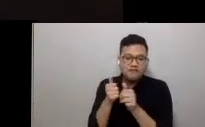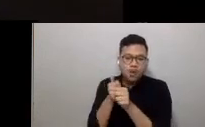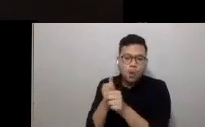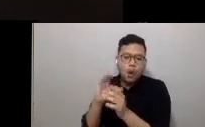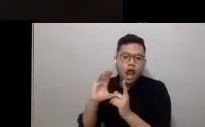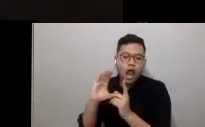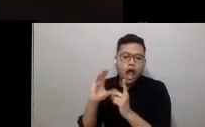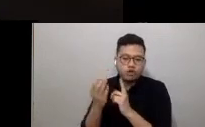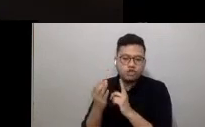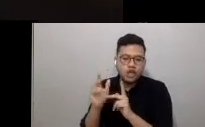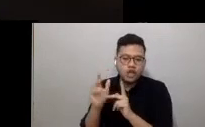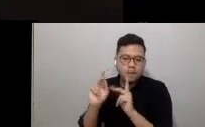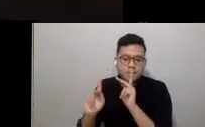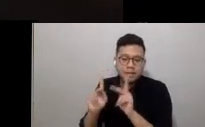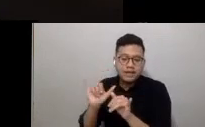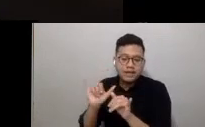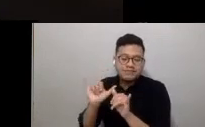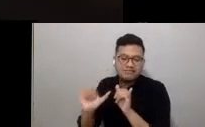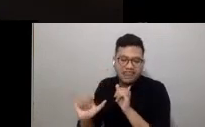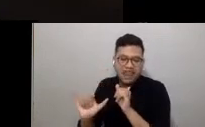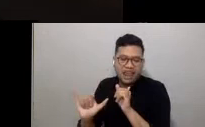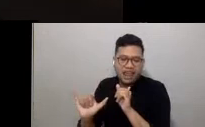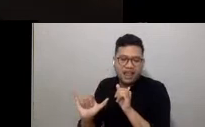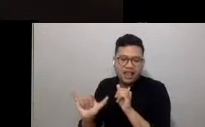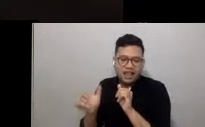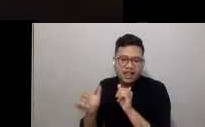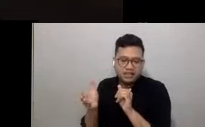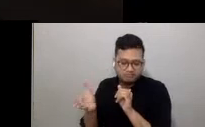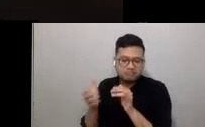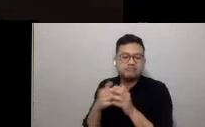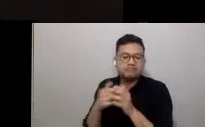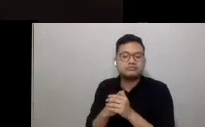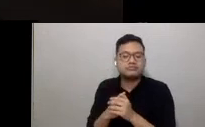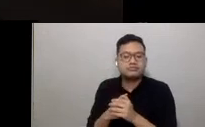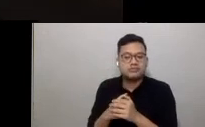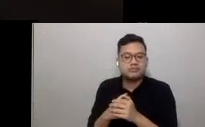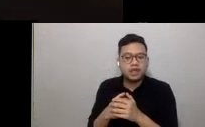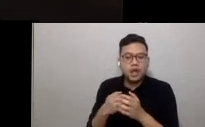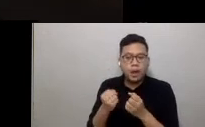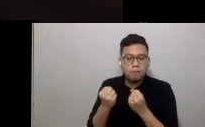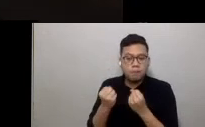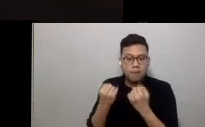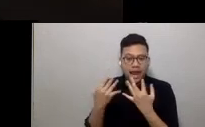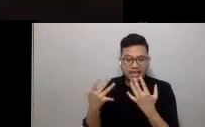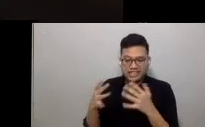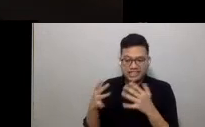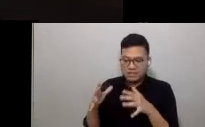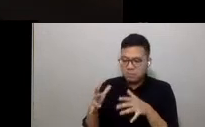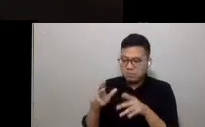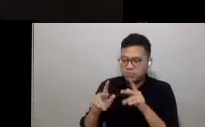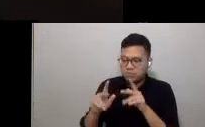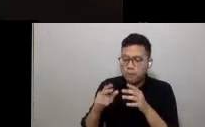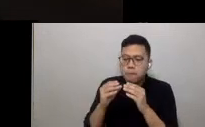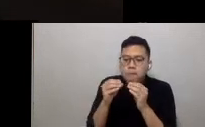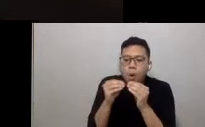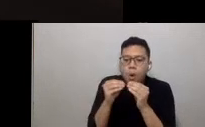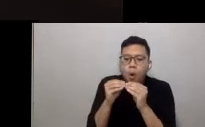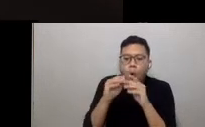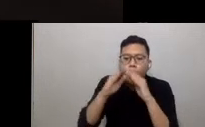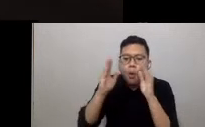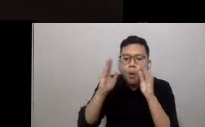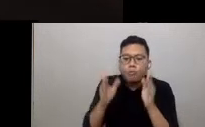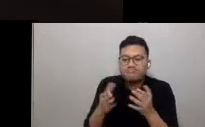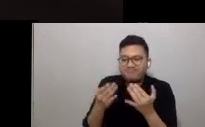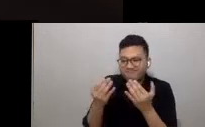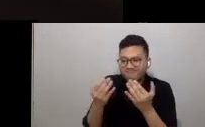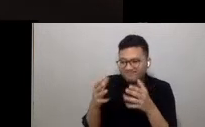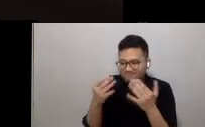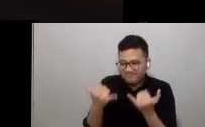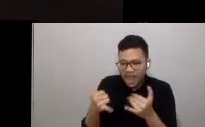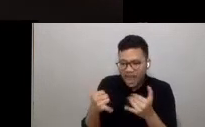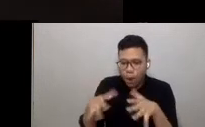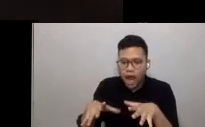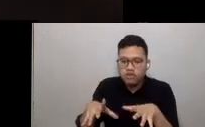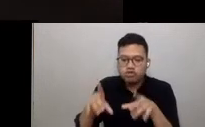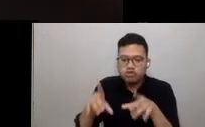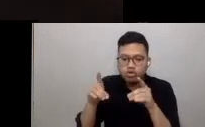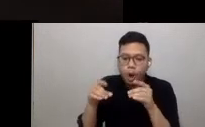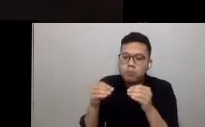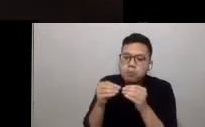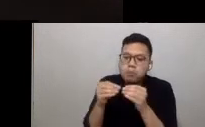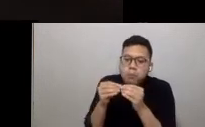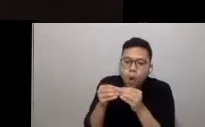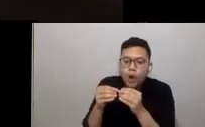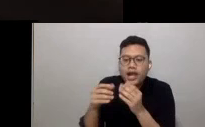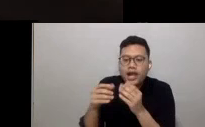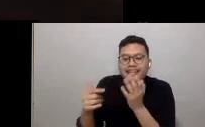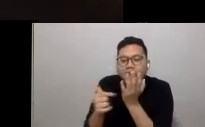As homes over the years have taken on further technological advances that reflect our shift into the digital age,